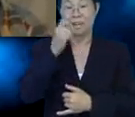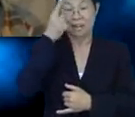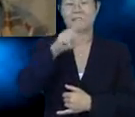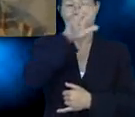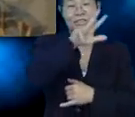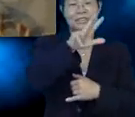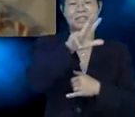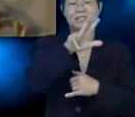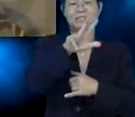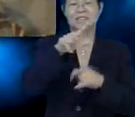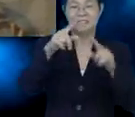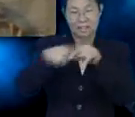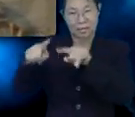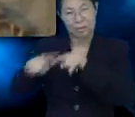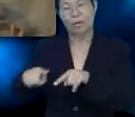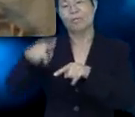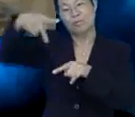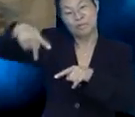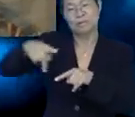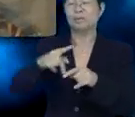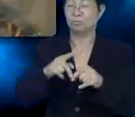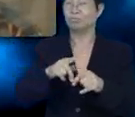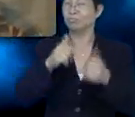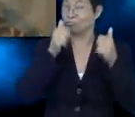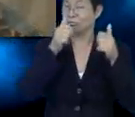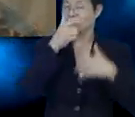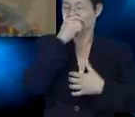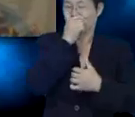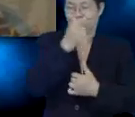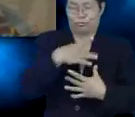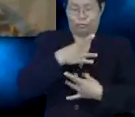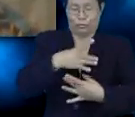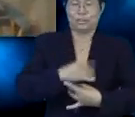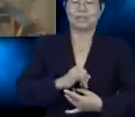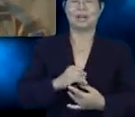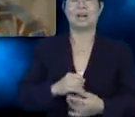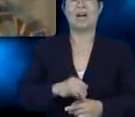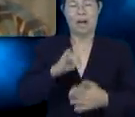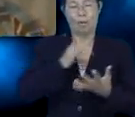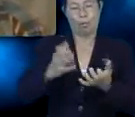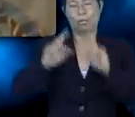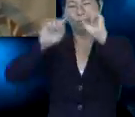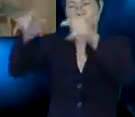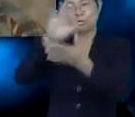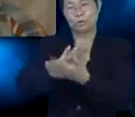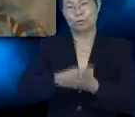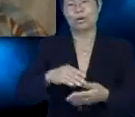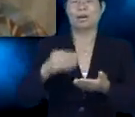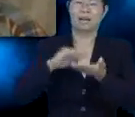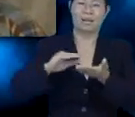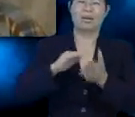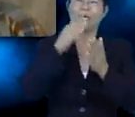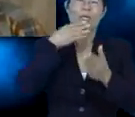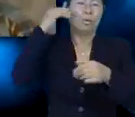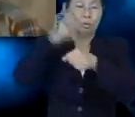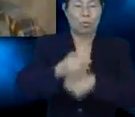Now I really understand the three types of prism, and it's actually quite interesting. I can't wait to go to school